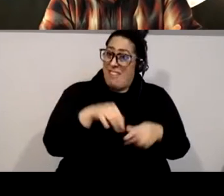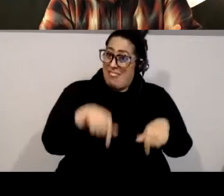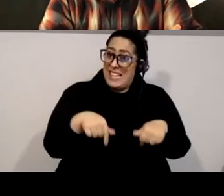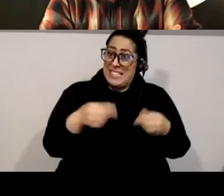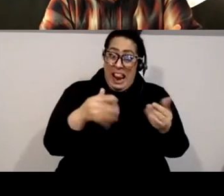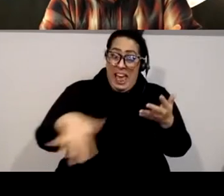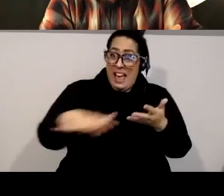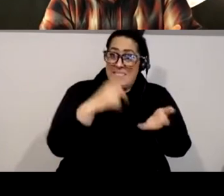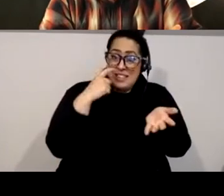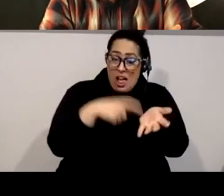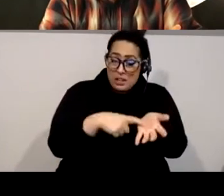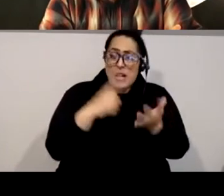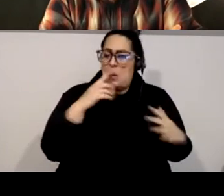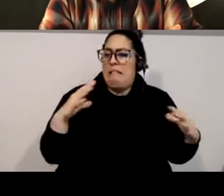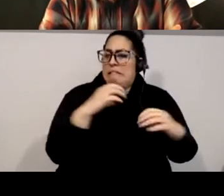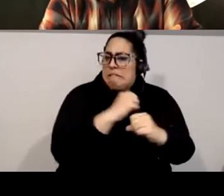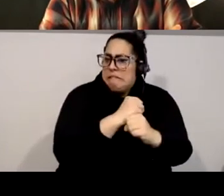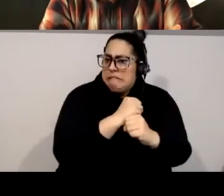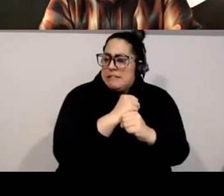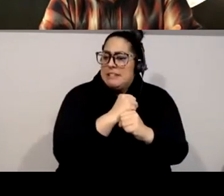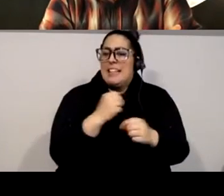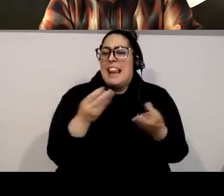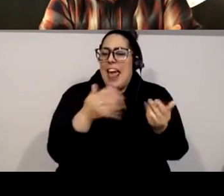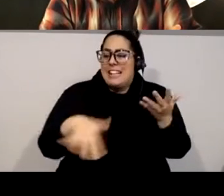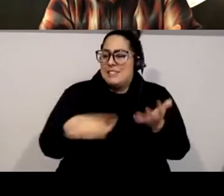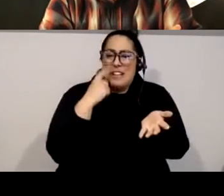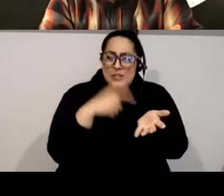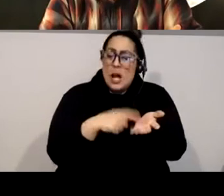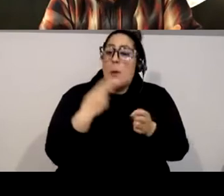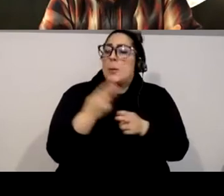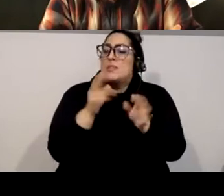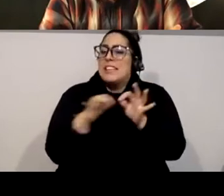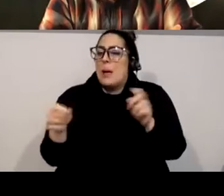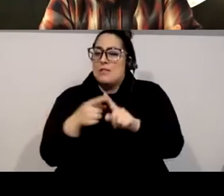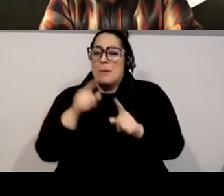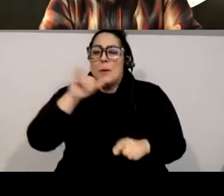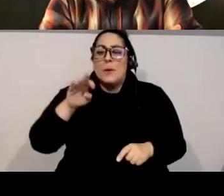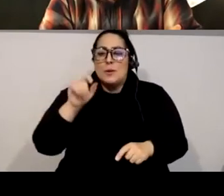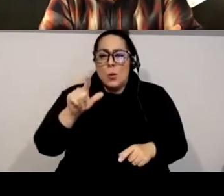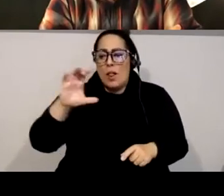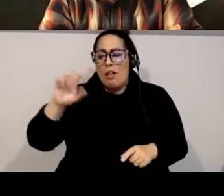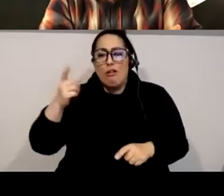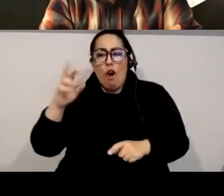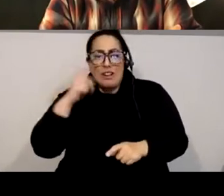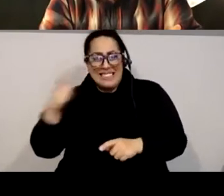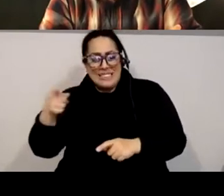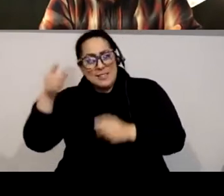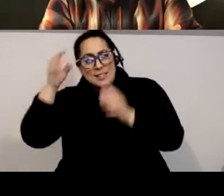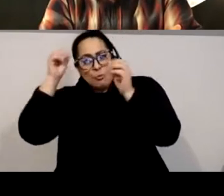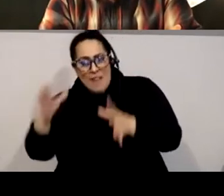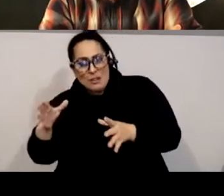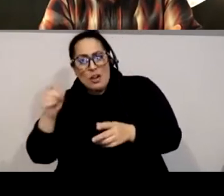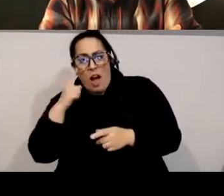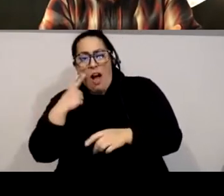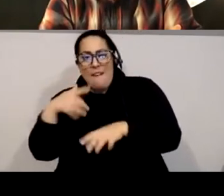a paraphrase virtual land recognition using language devised by Jill Carter, a professor in the Indigenous Studies and the Drama Theater